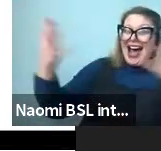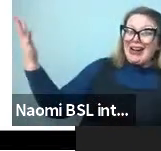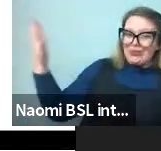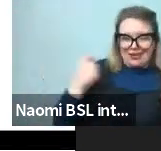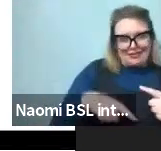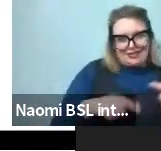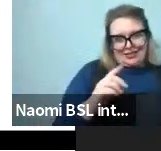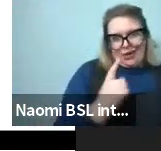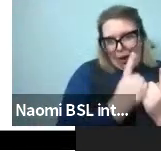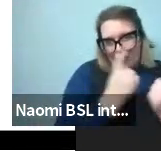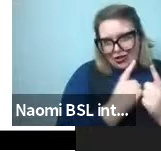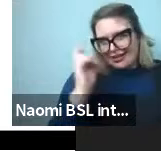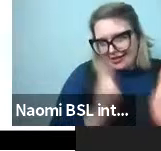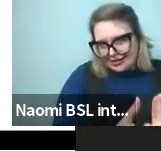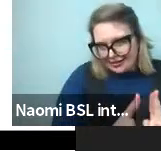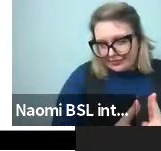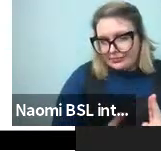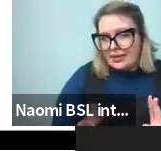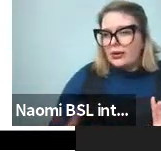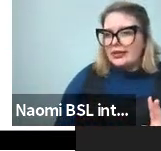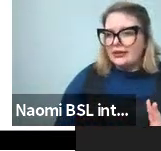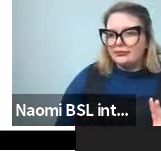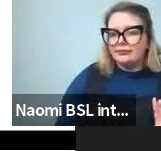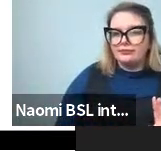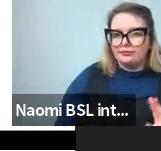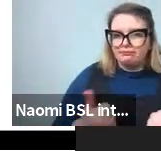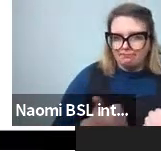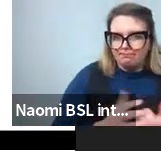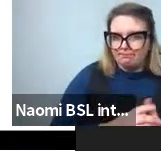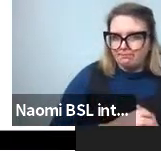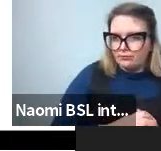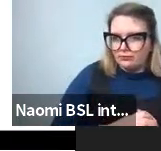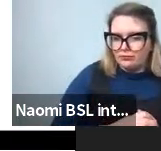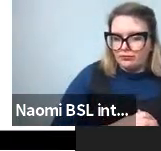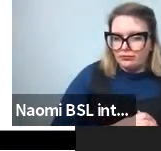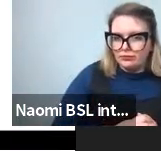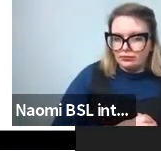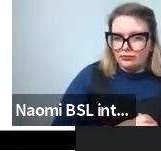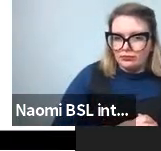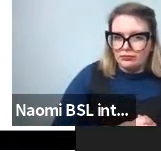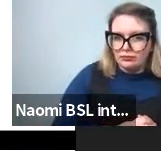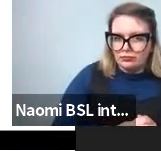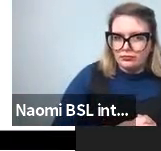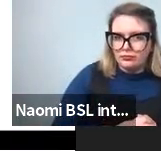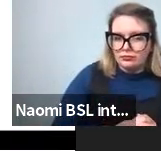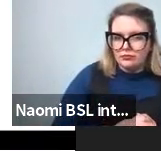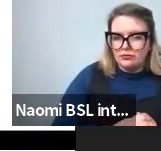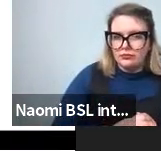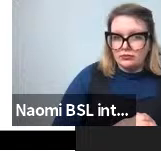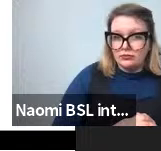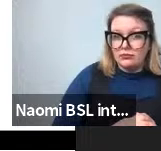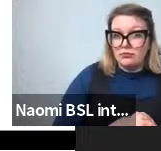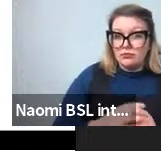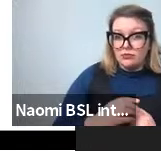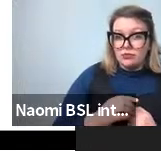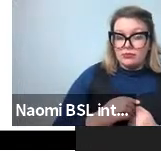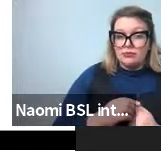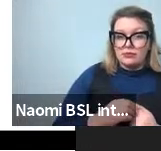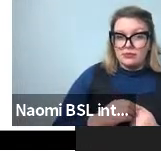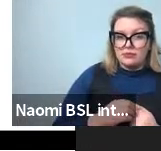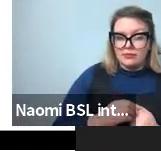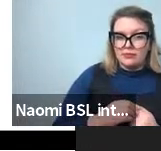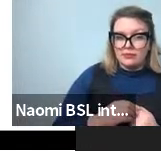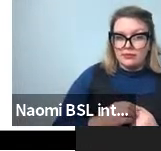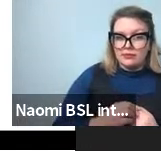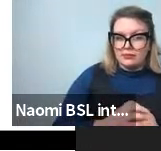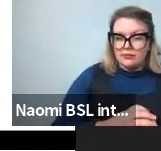these scenes. Okay, so that's just an overall main effect. And so this is for Chimani, but the figures look the same across all